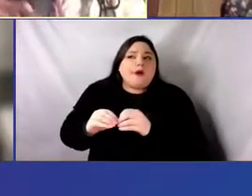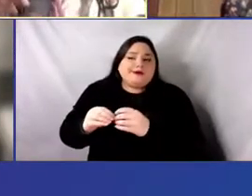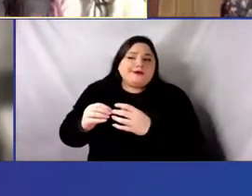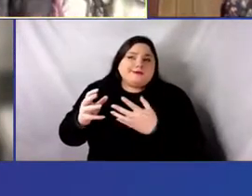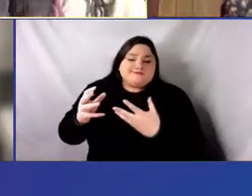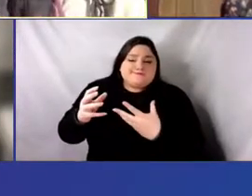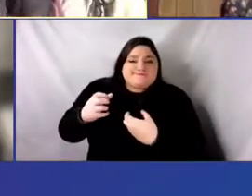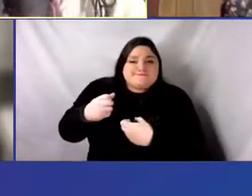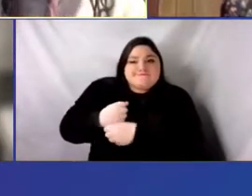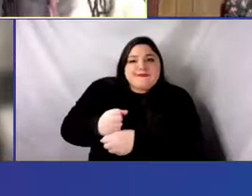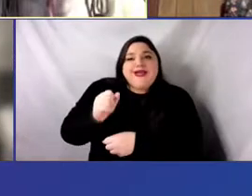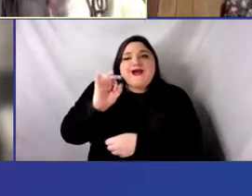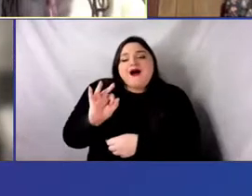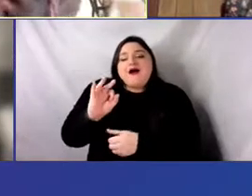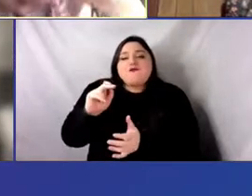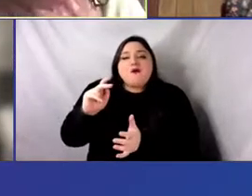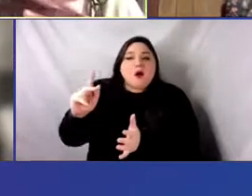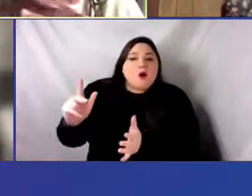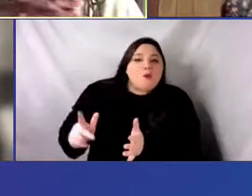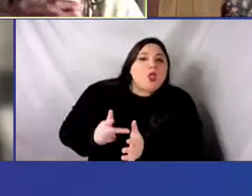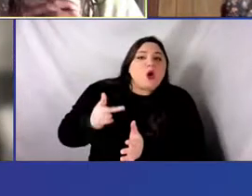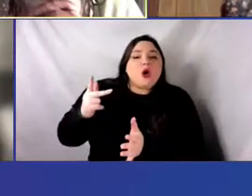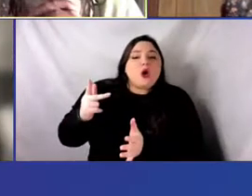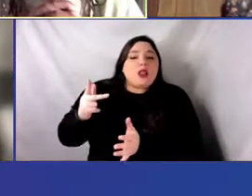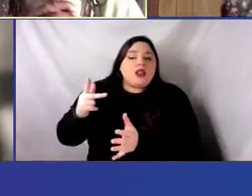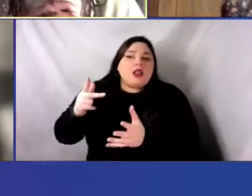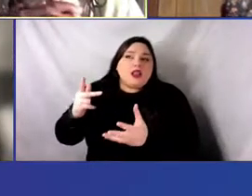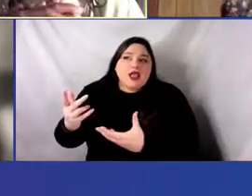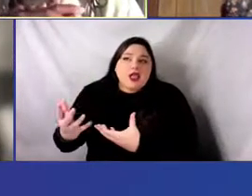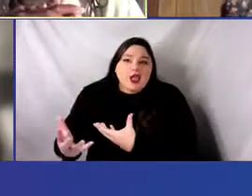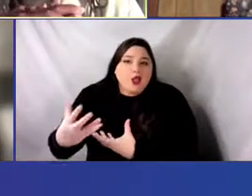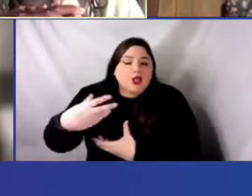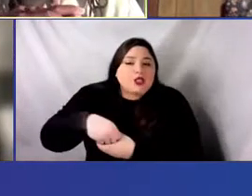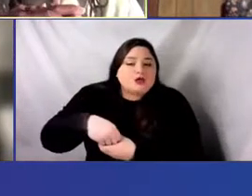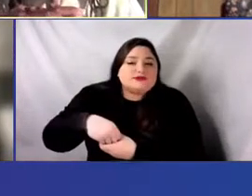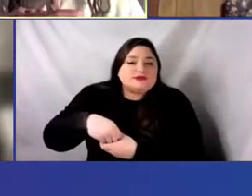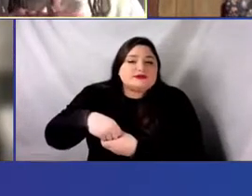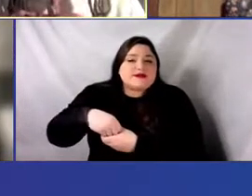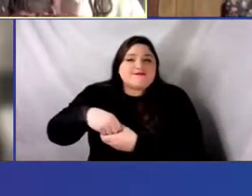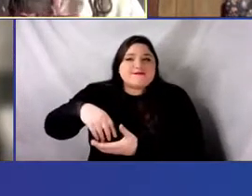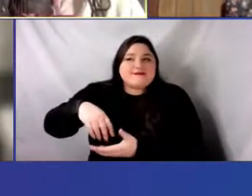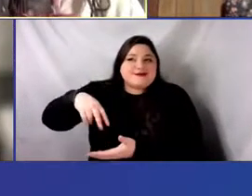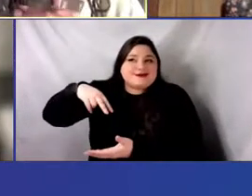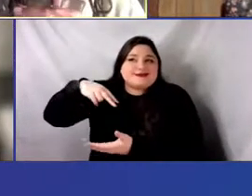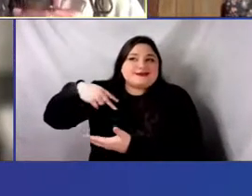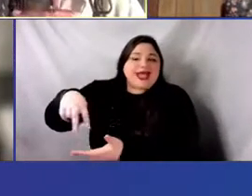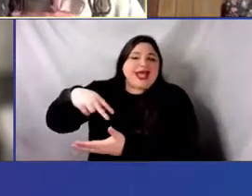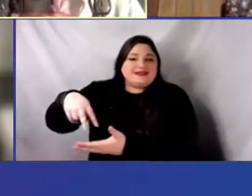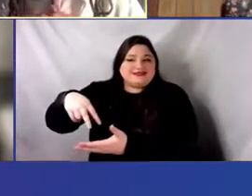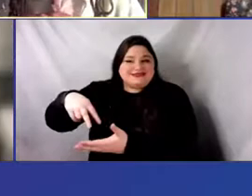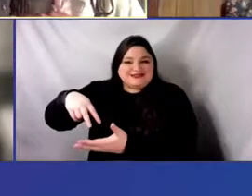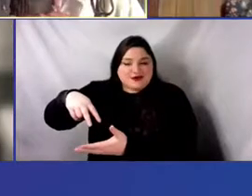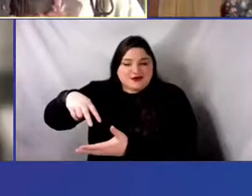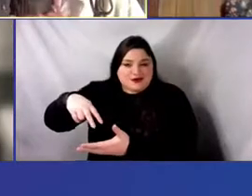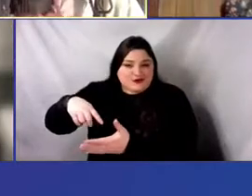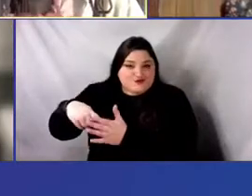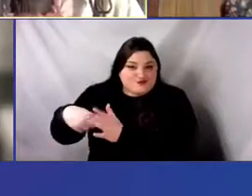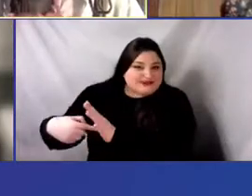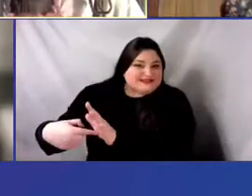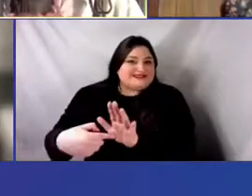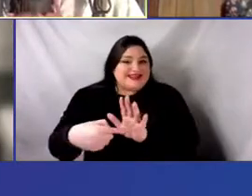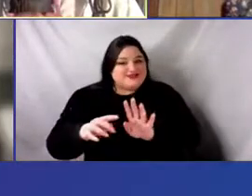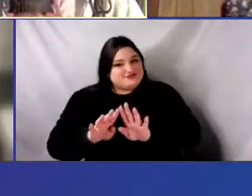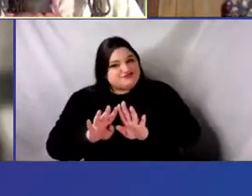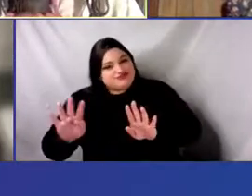pluralistic and inclusive, um, uh, presentation and practice, all which